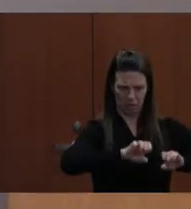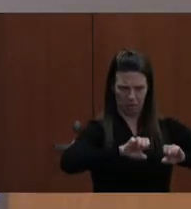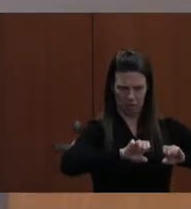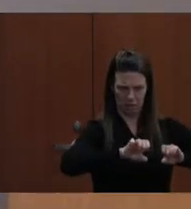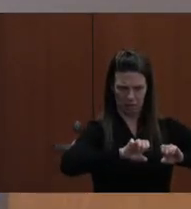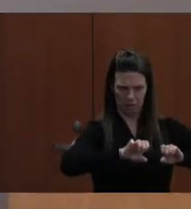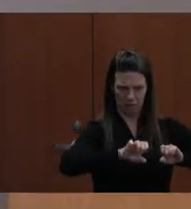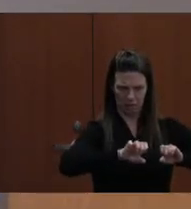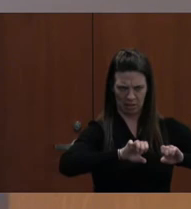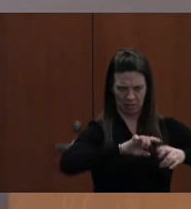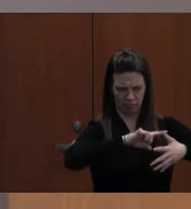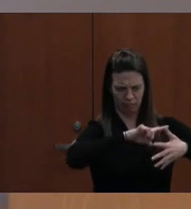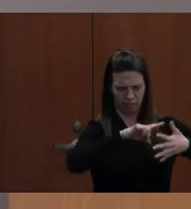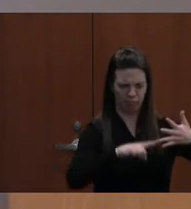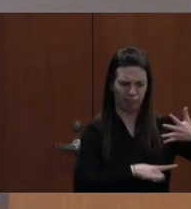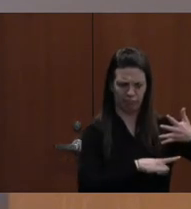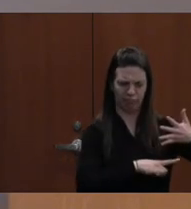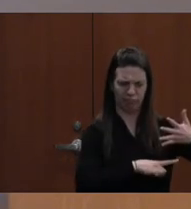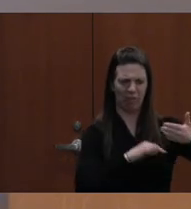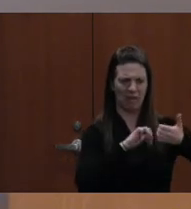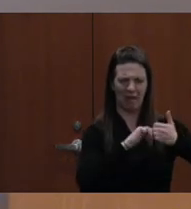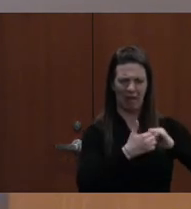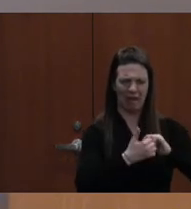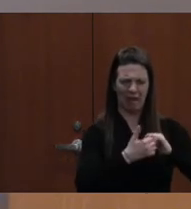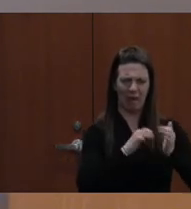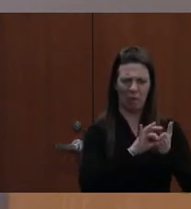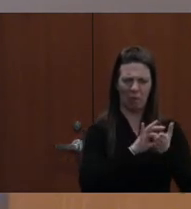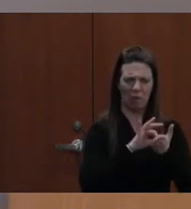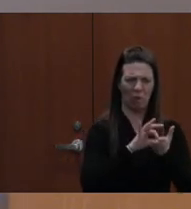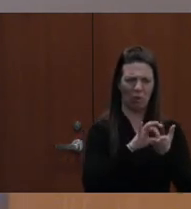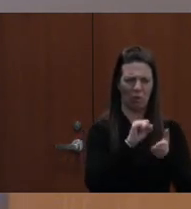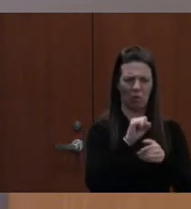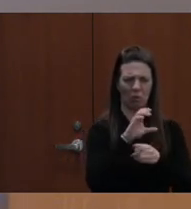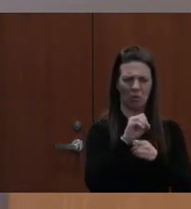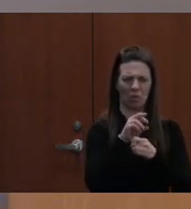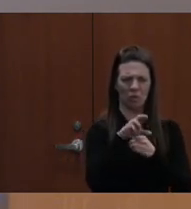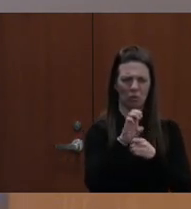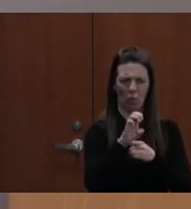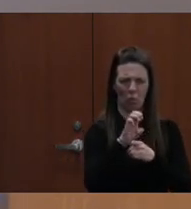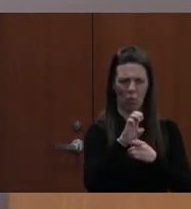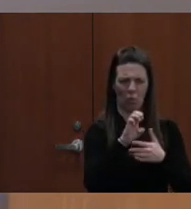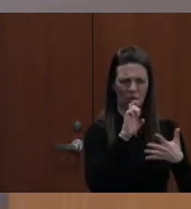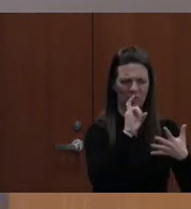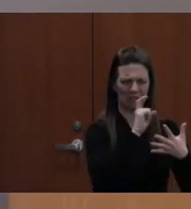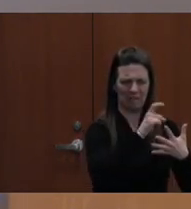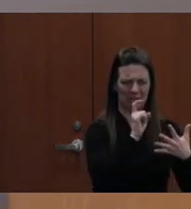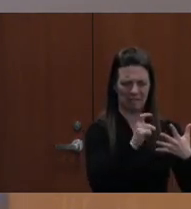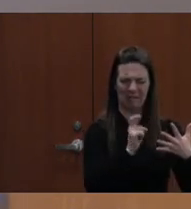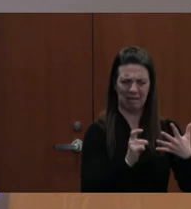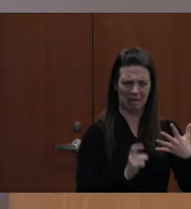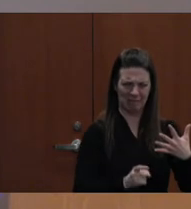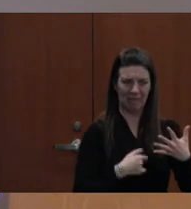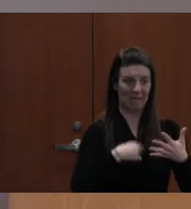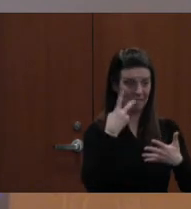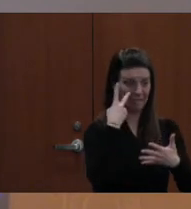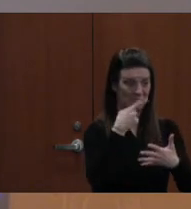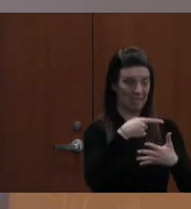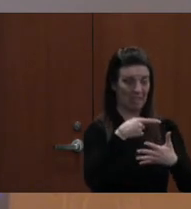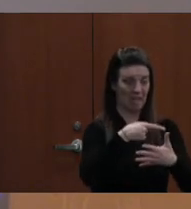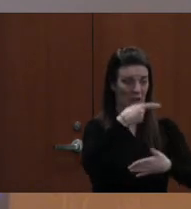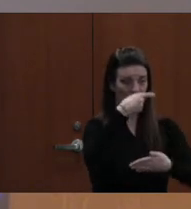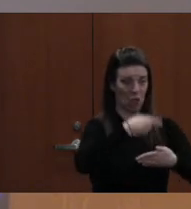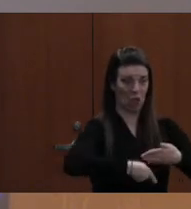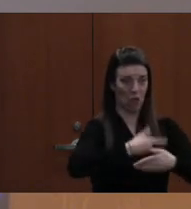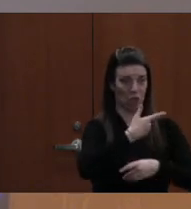How are these scores given? I'm looking here, and I see the cost of goods shows that, you know,